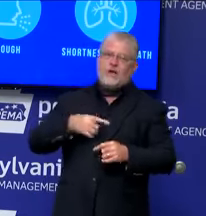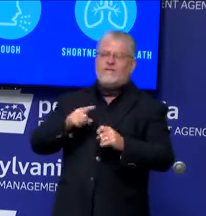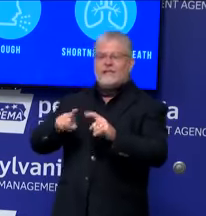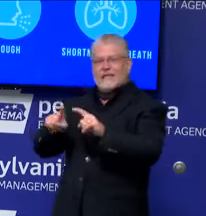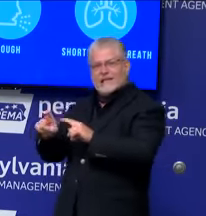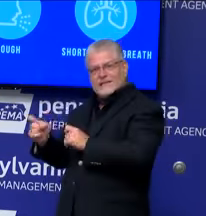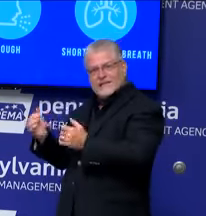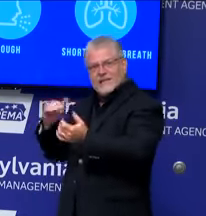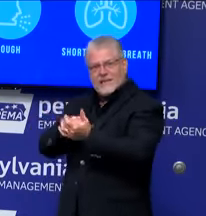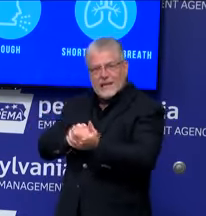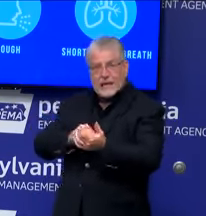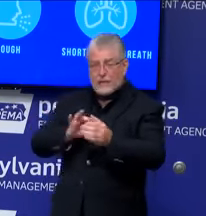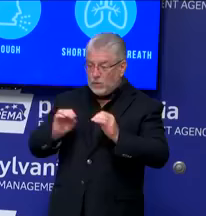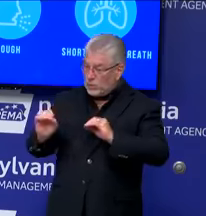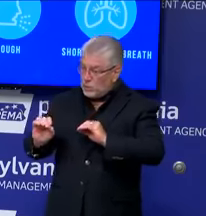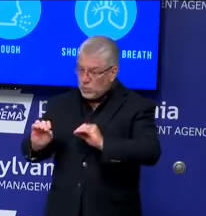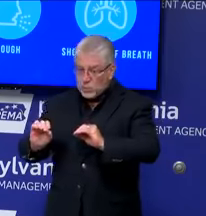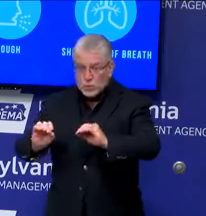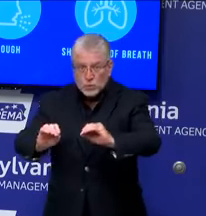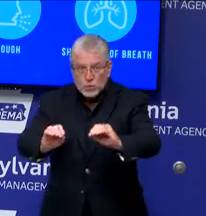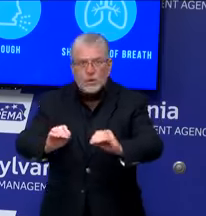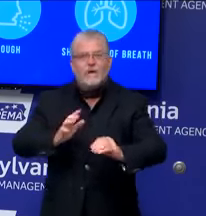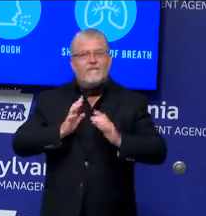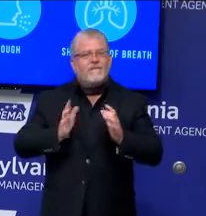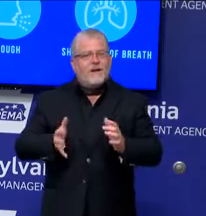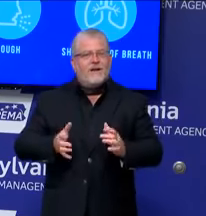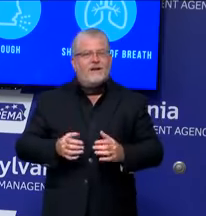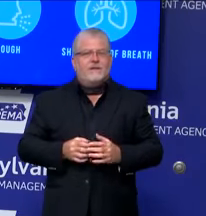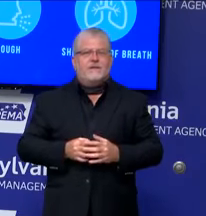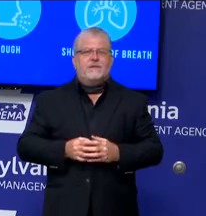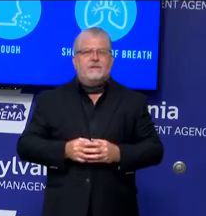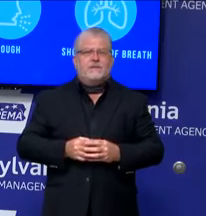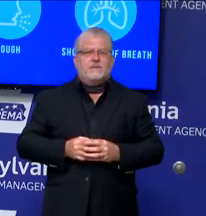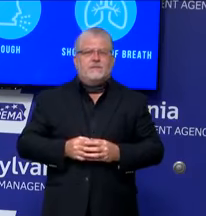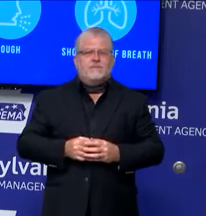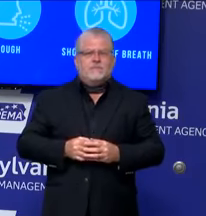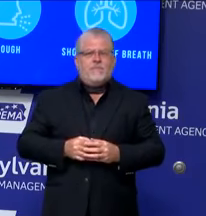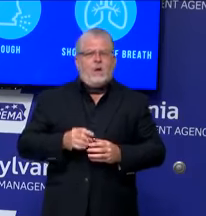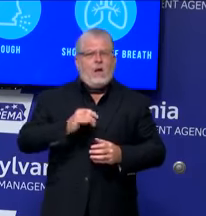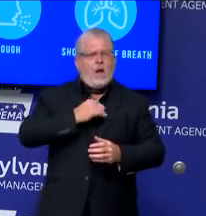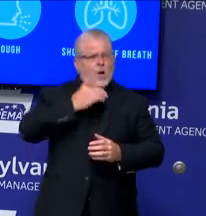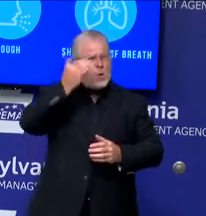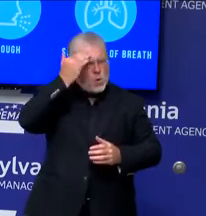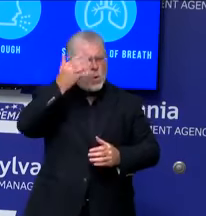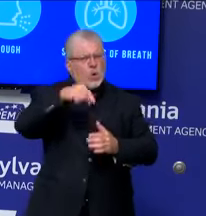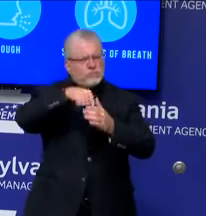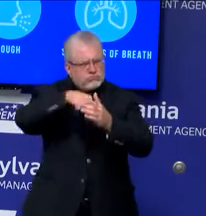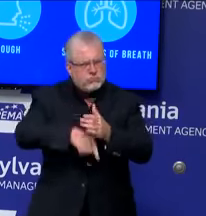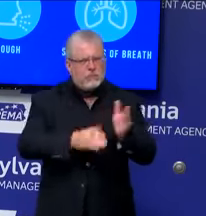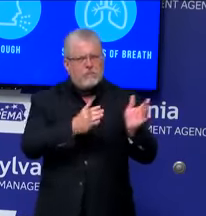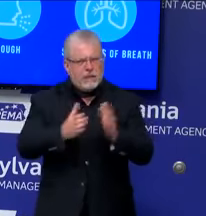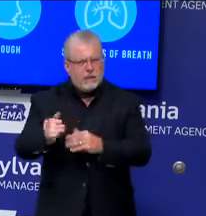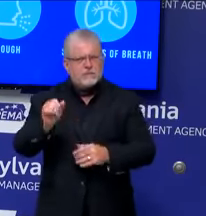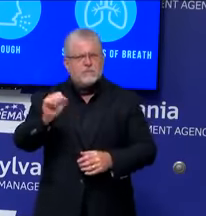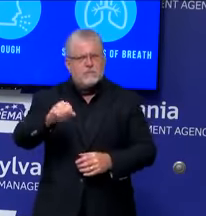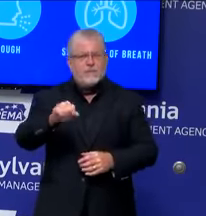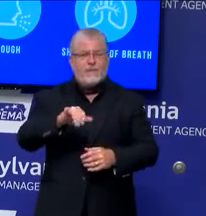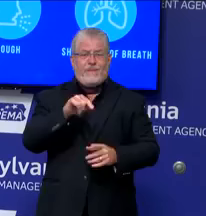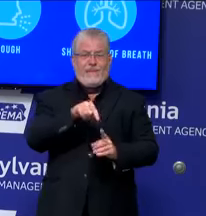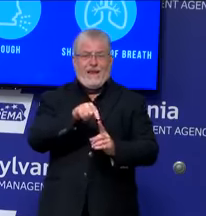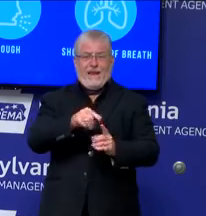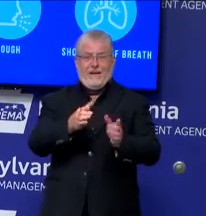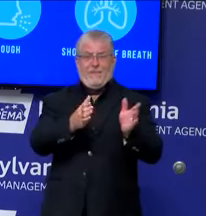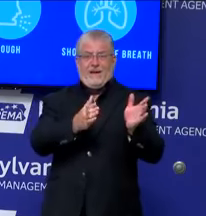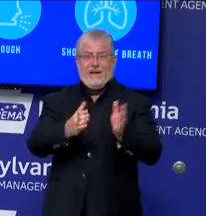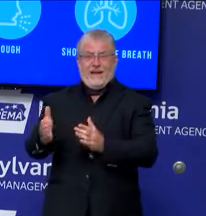no cases. So I know it is certainly an in-depth plan. It's really designed to be read by the facilities more than the